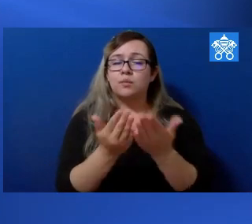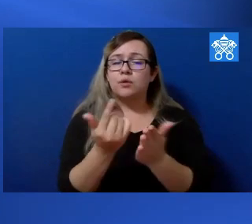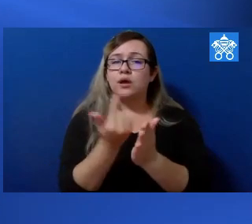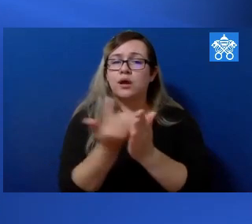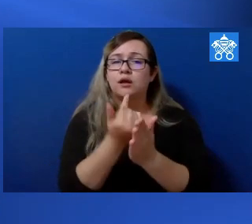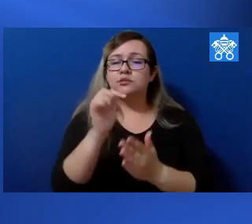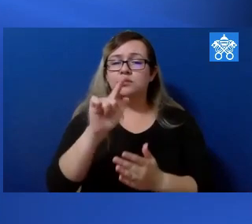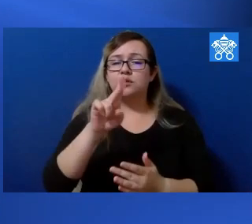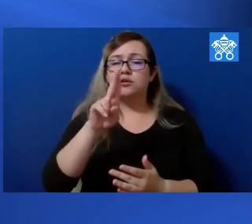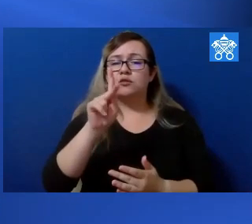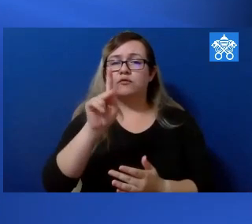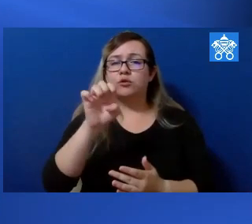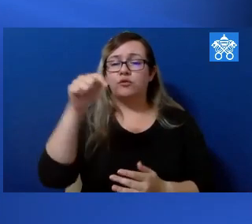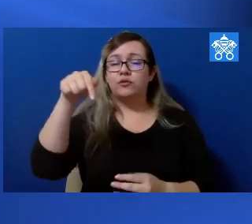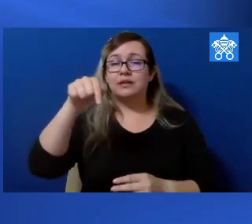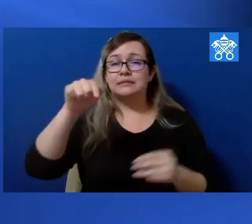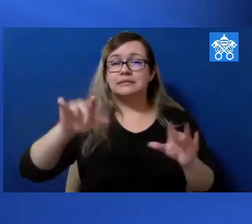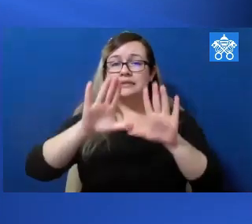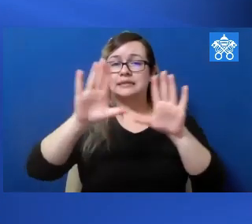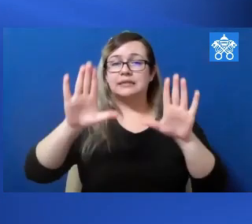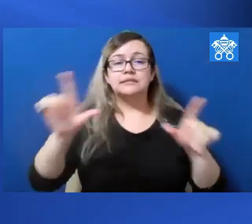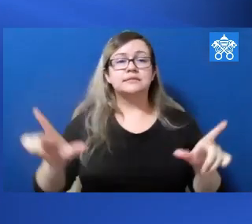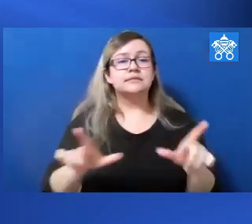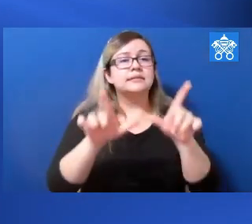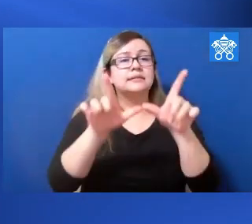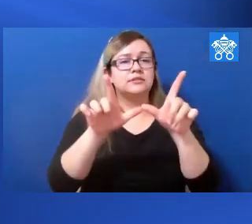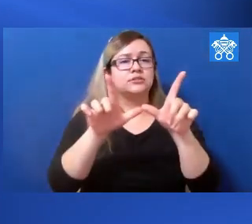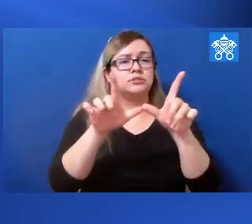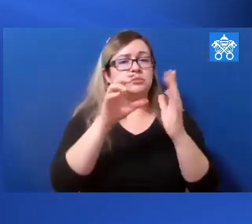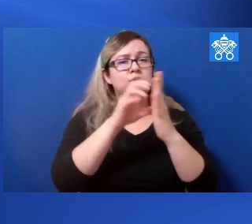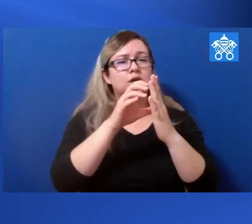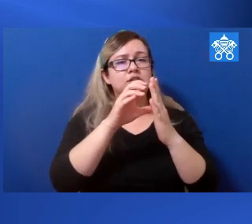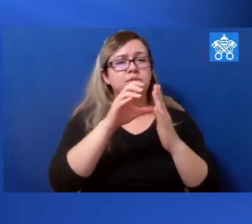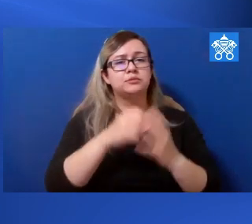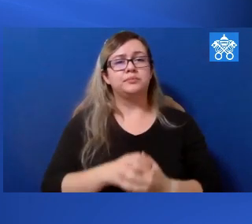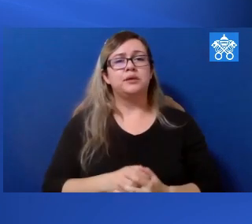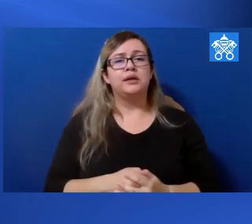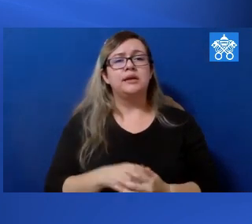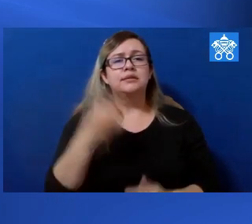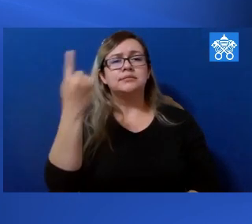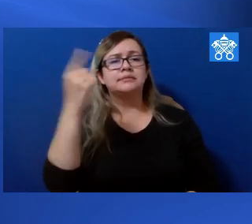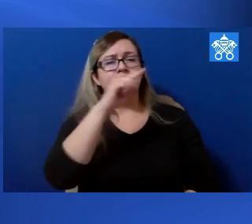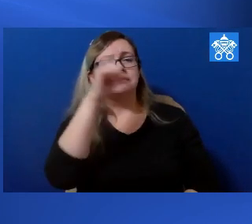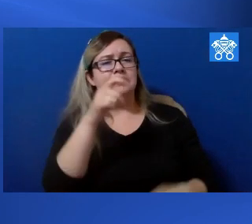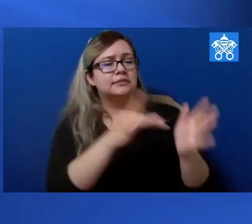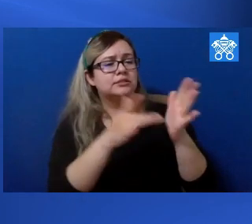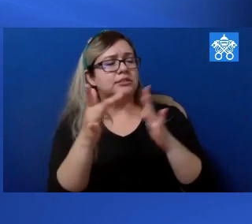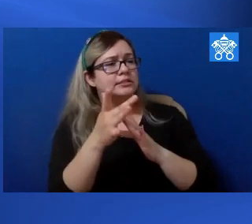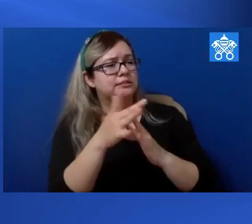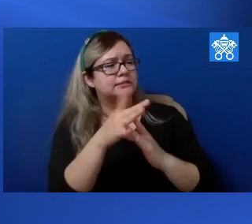In the passage from the Gospel of Luke for this Sunday's liturgy, someone asks Jesus,